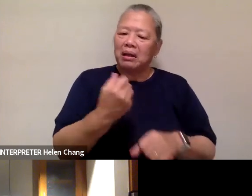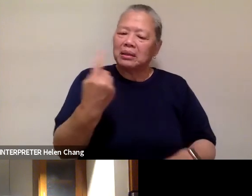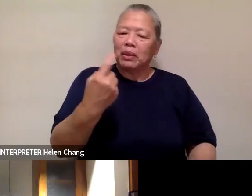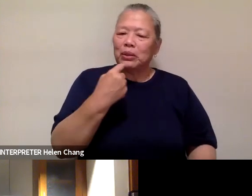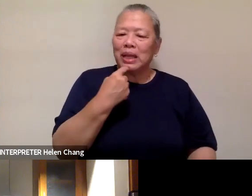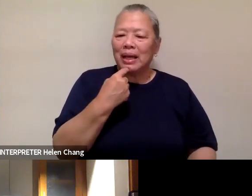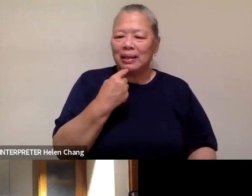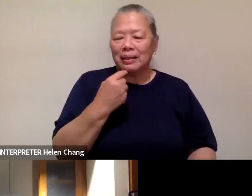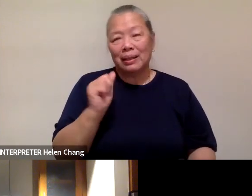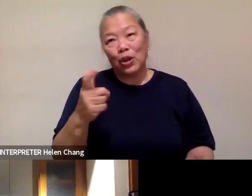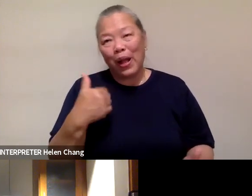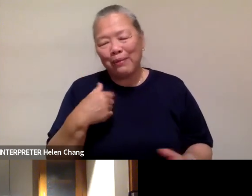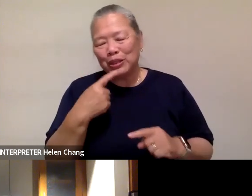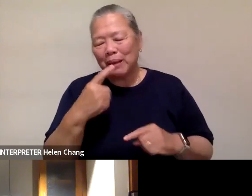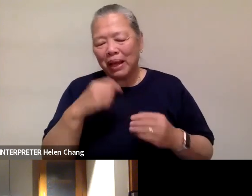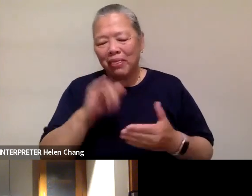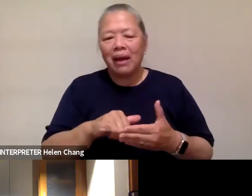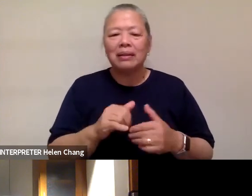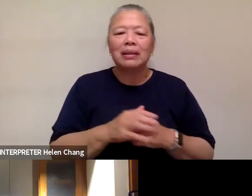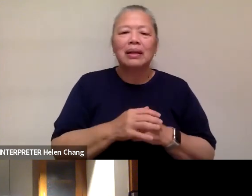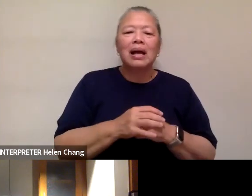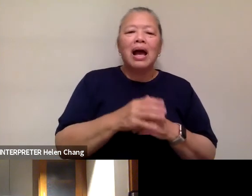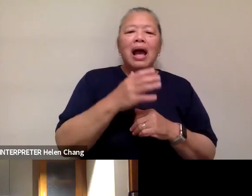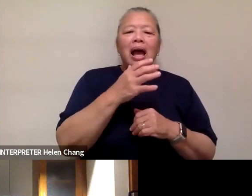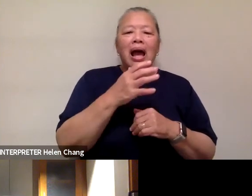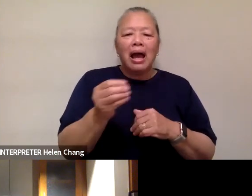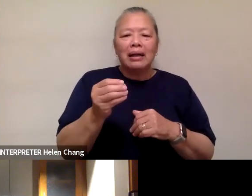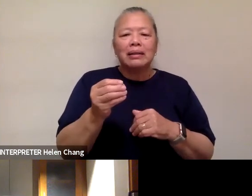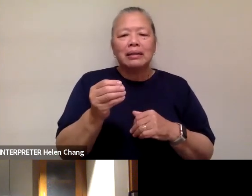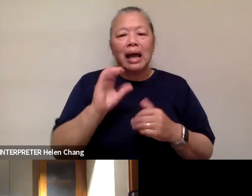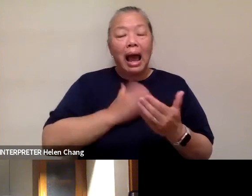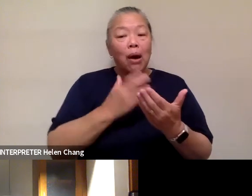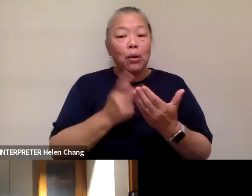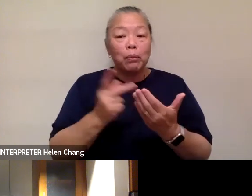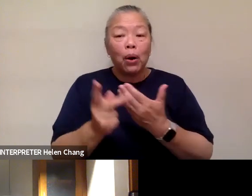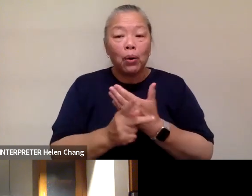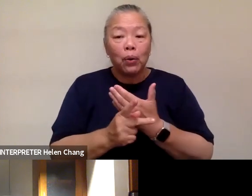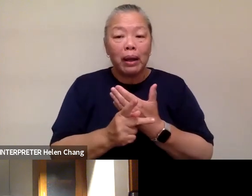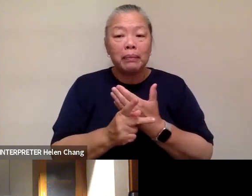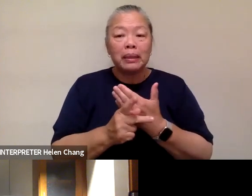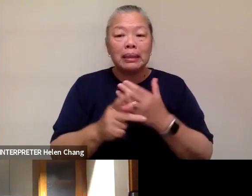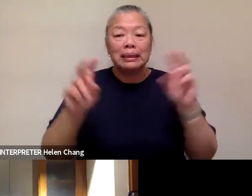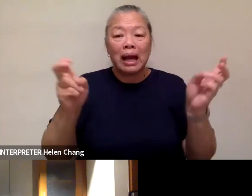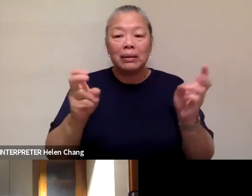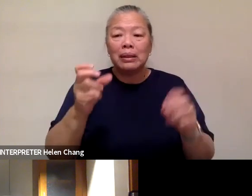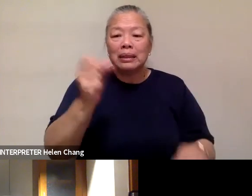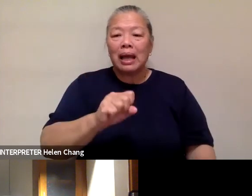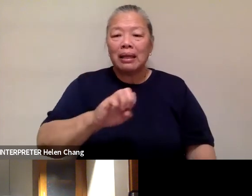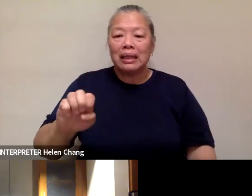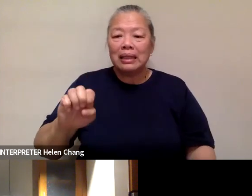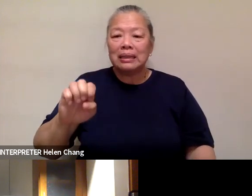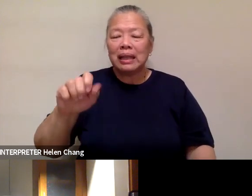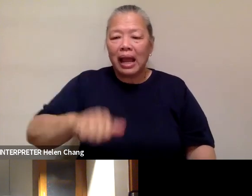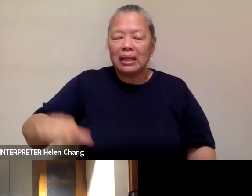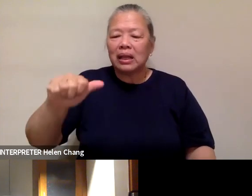got to say about that. It's an outcast quote. And our program is, uh, entitled Southeast Asia got something